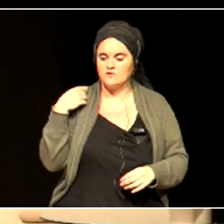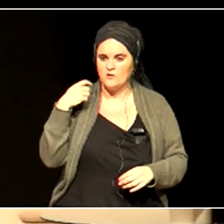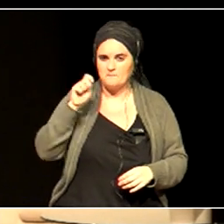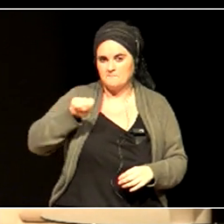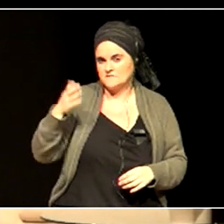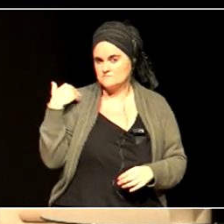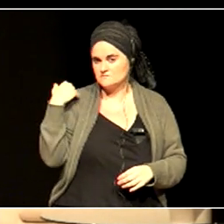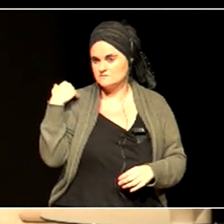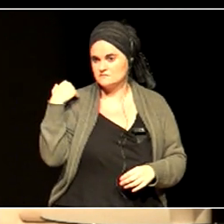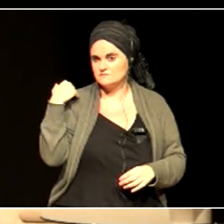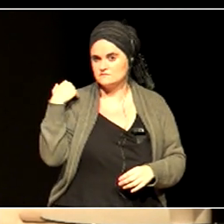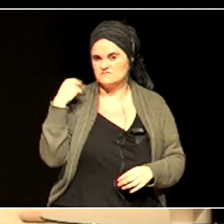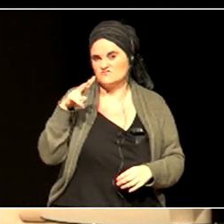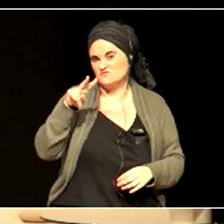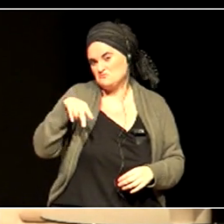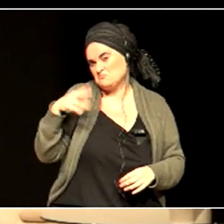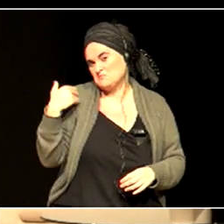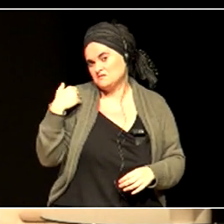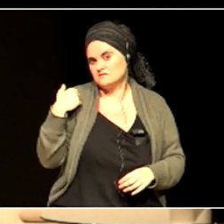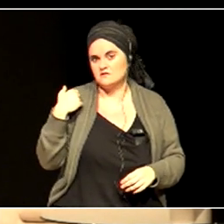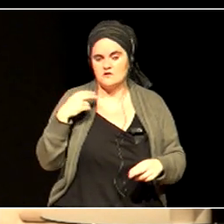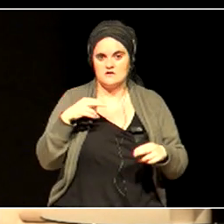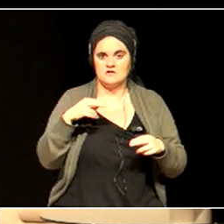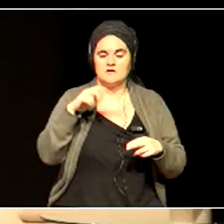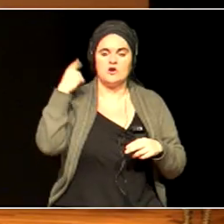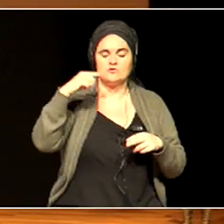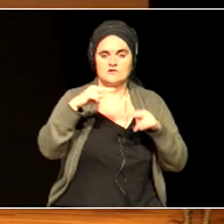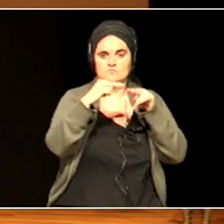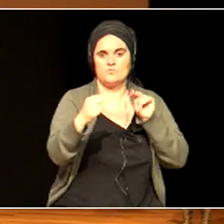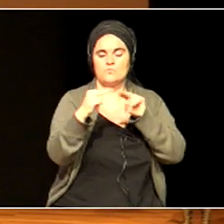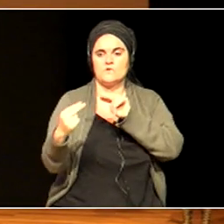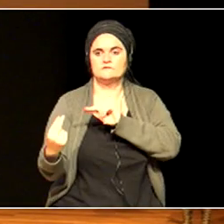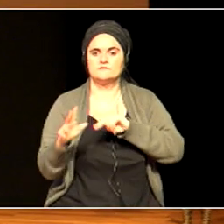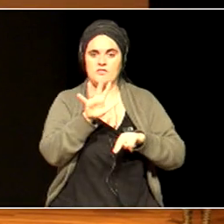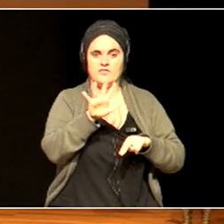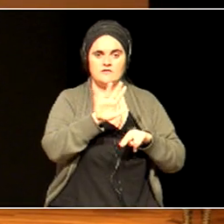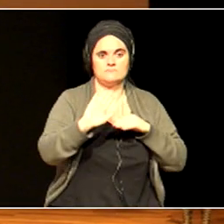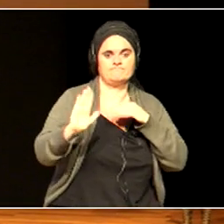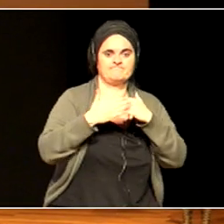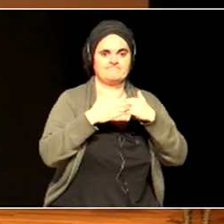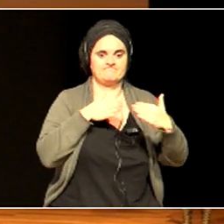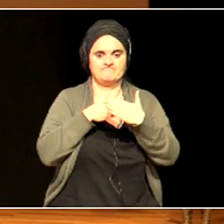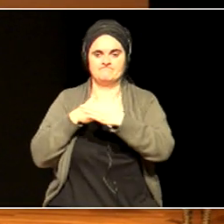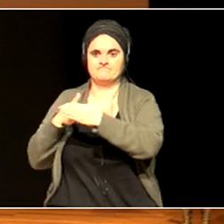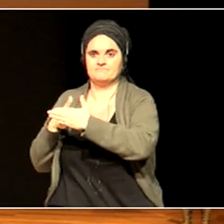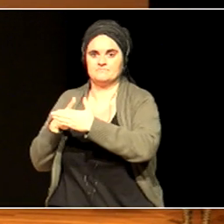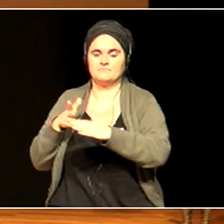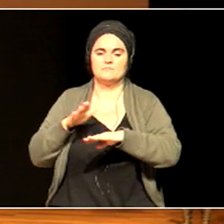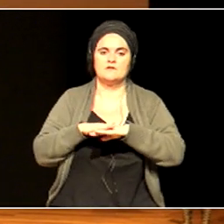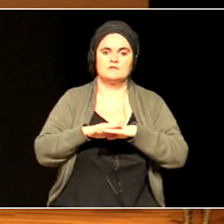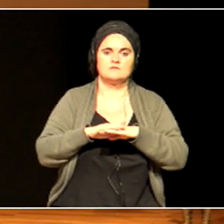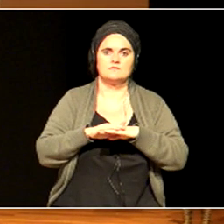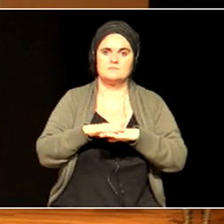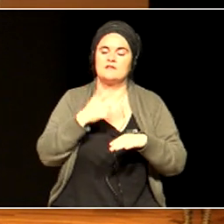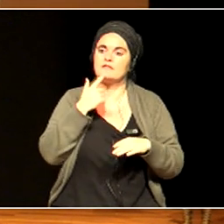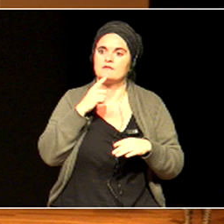five bridges in London, just to say, look, things had better change, otherwise perhaps we